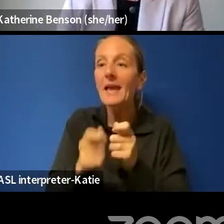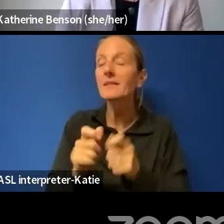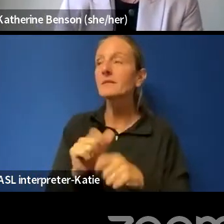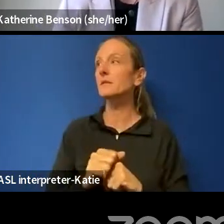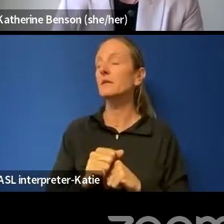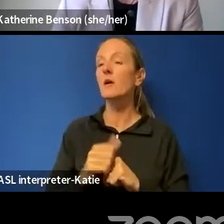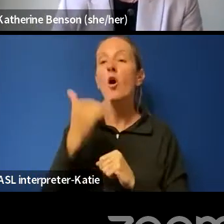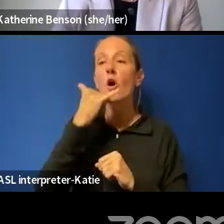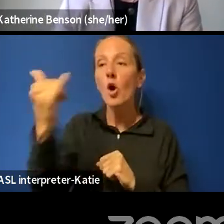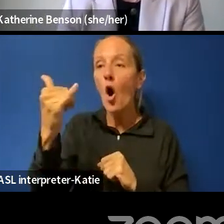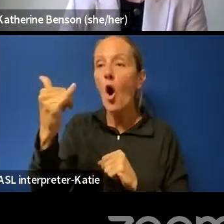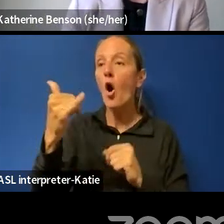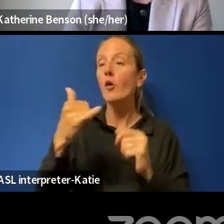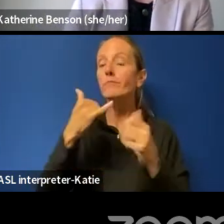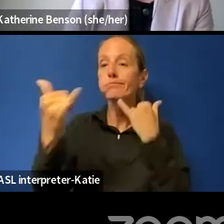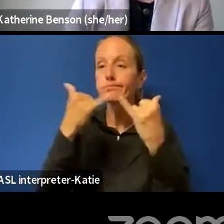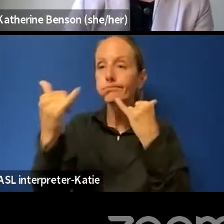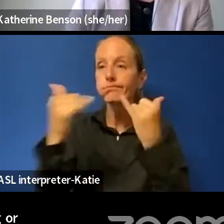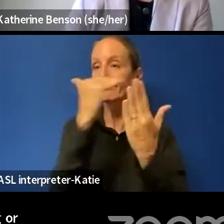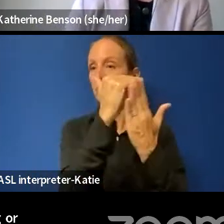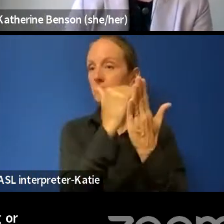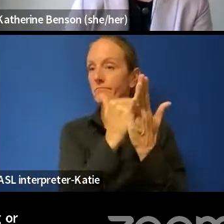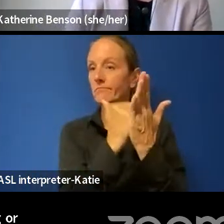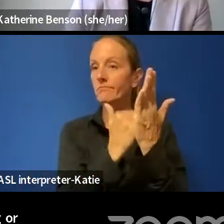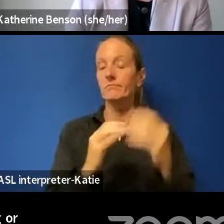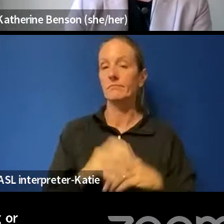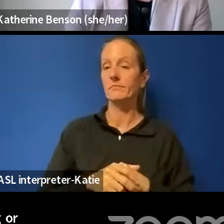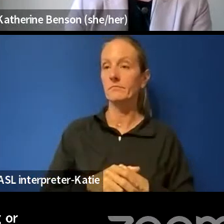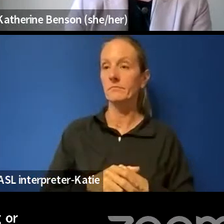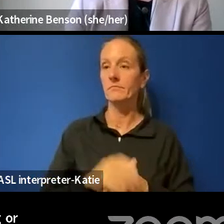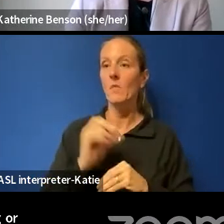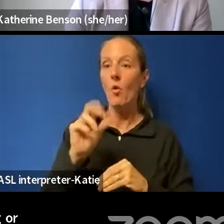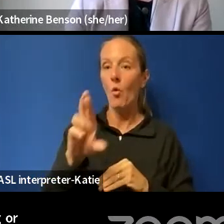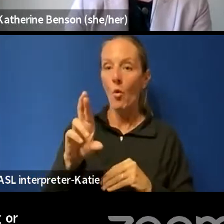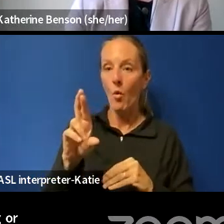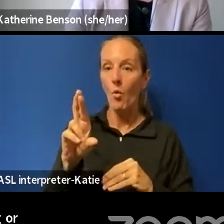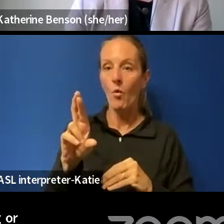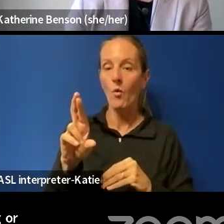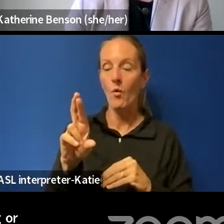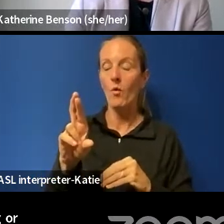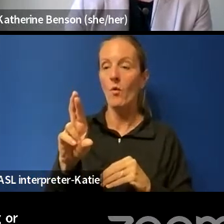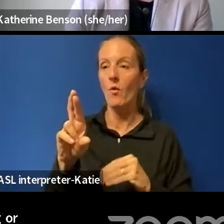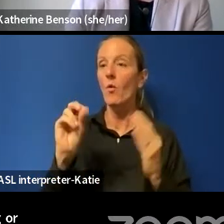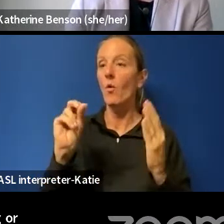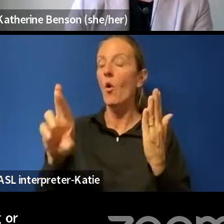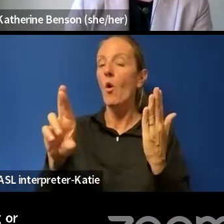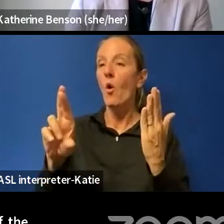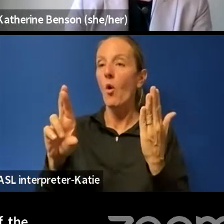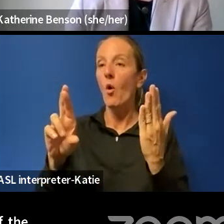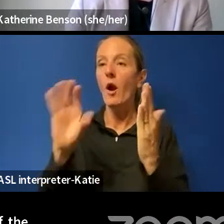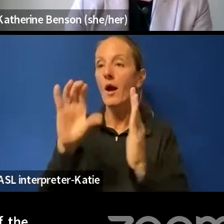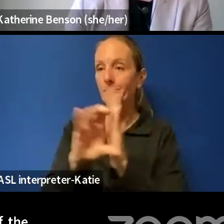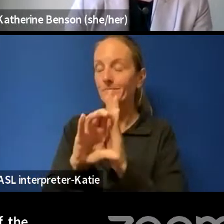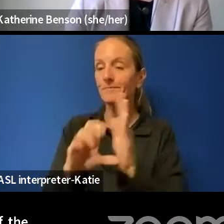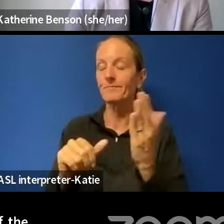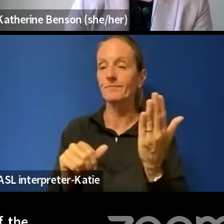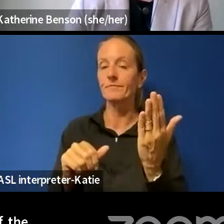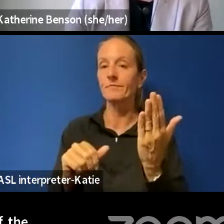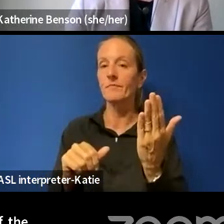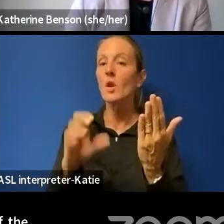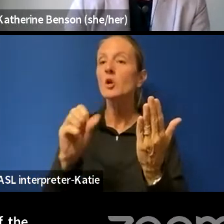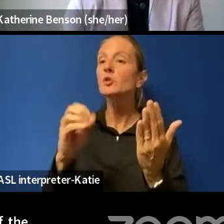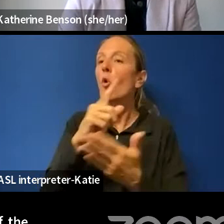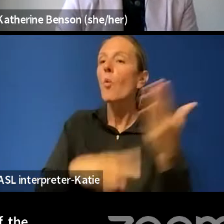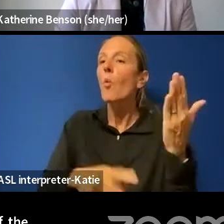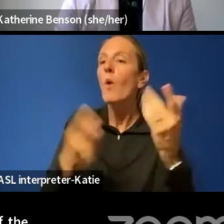example, the police are also required to keep detailed notes of the search. So you might be wondering what happens if your phone is